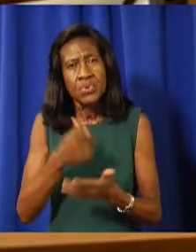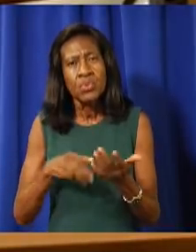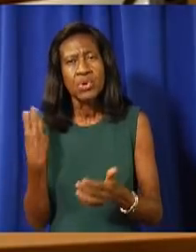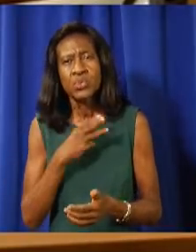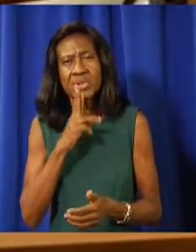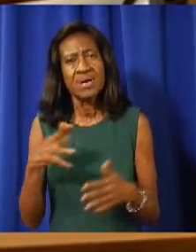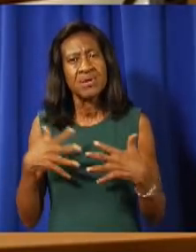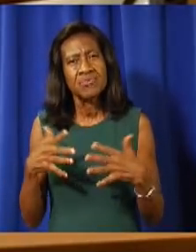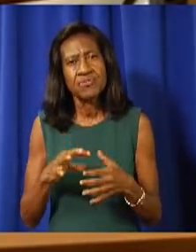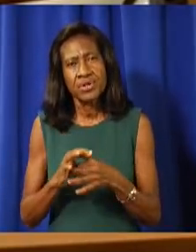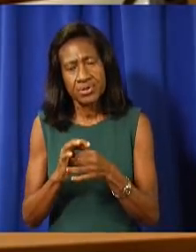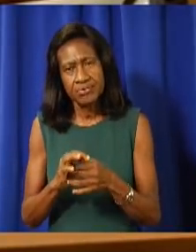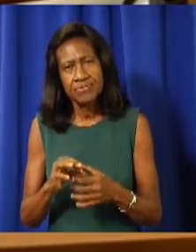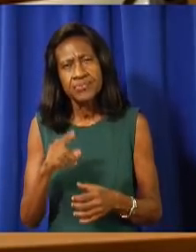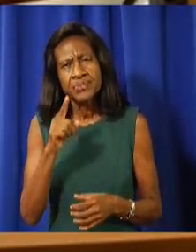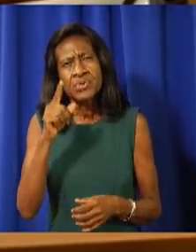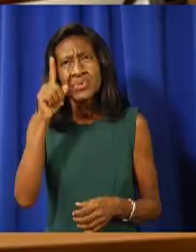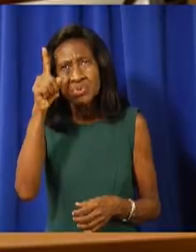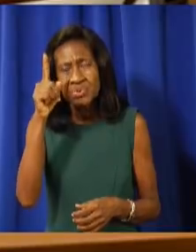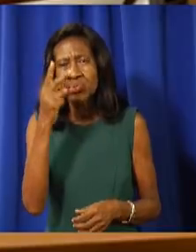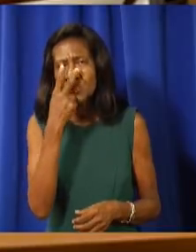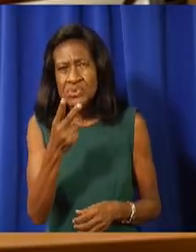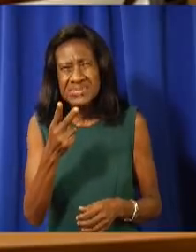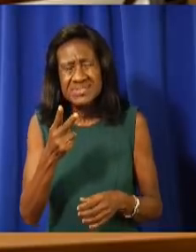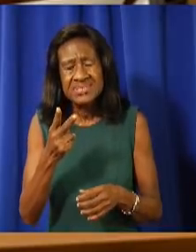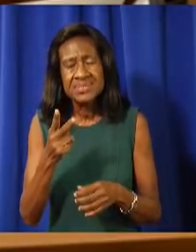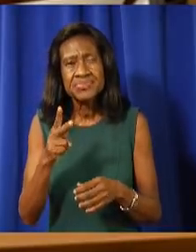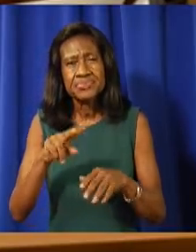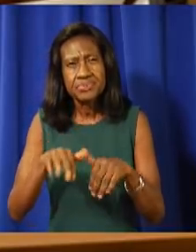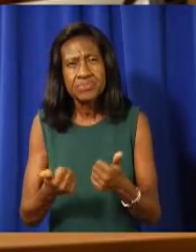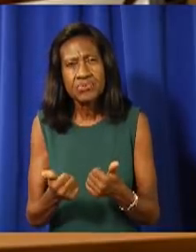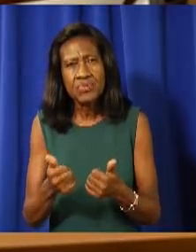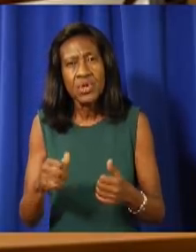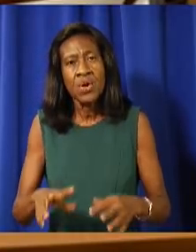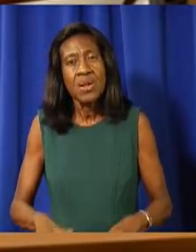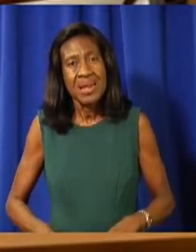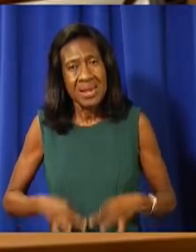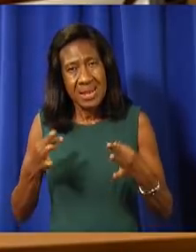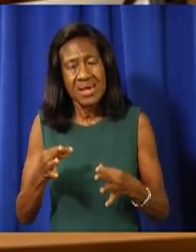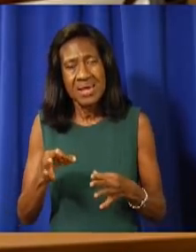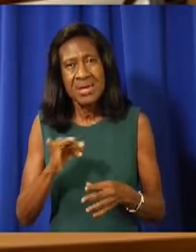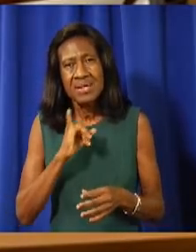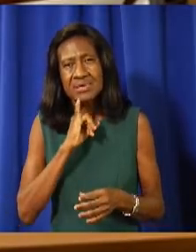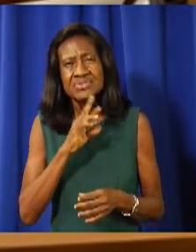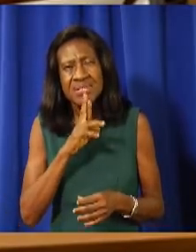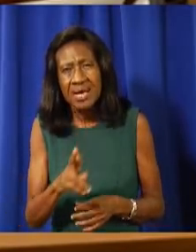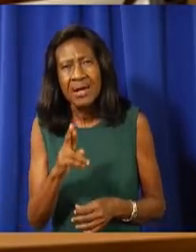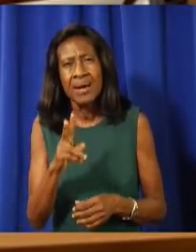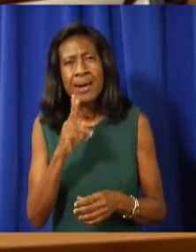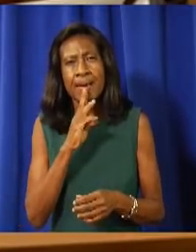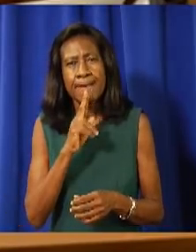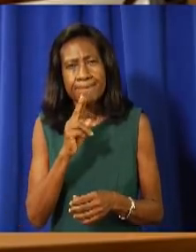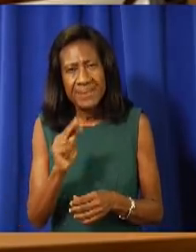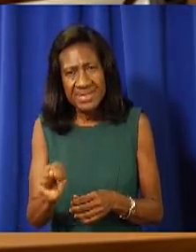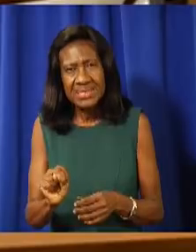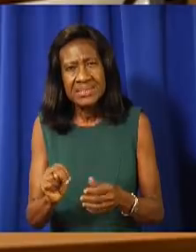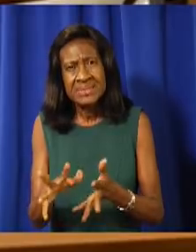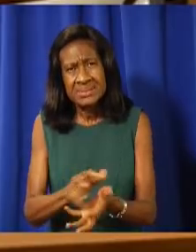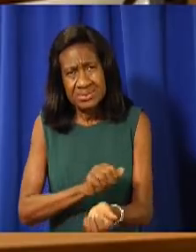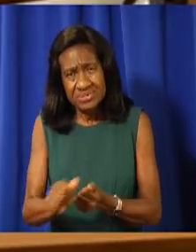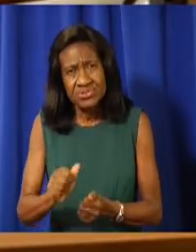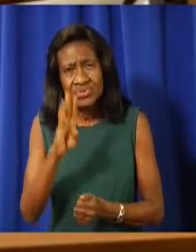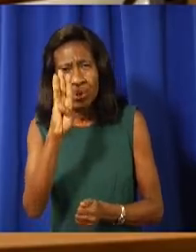You see how lives have been ravished, impacted negatively, devastated by this virus.